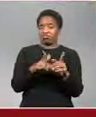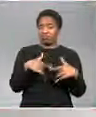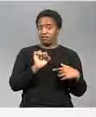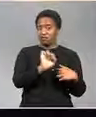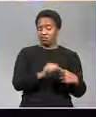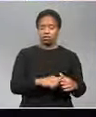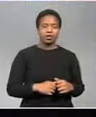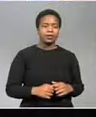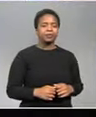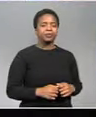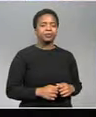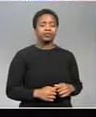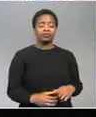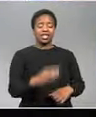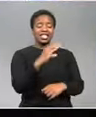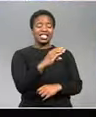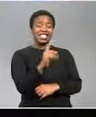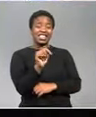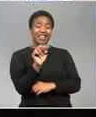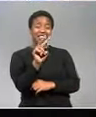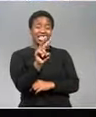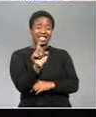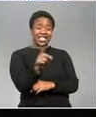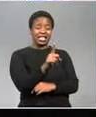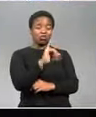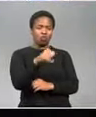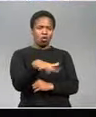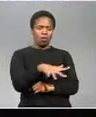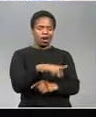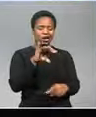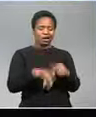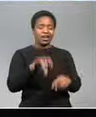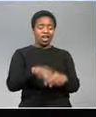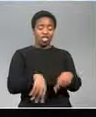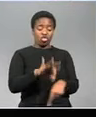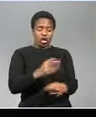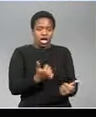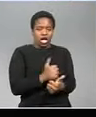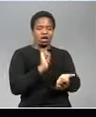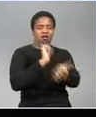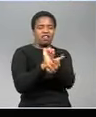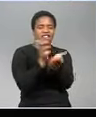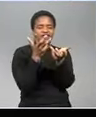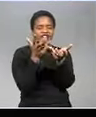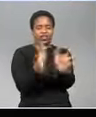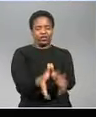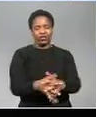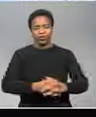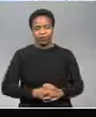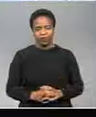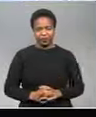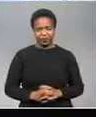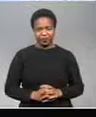jmpd's new big brother undercover crime busters is paying dividends and leads to